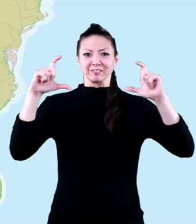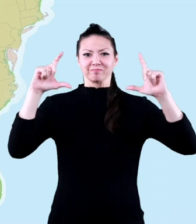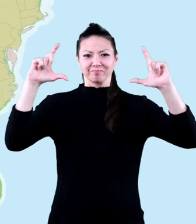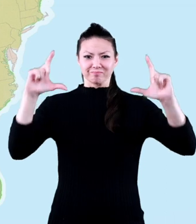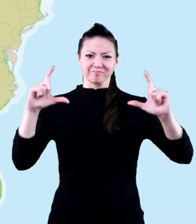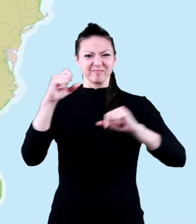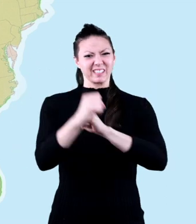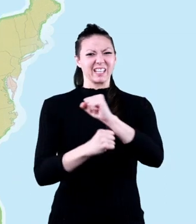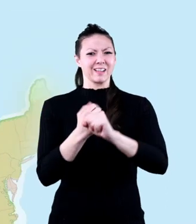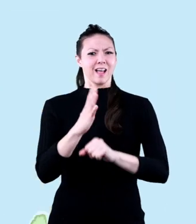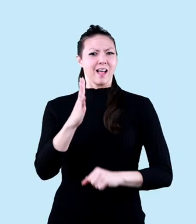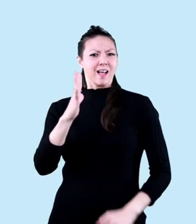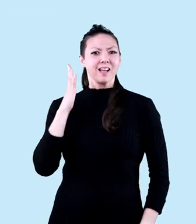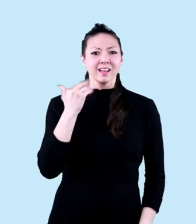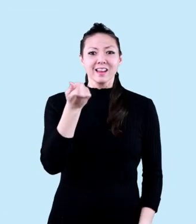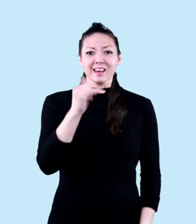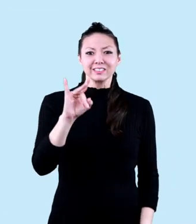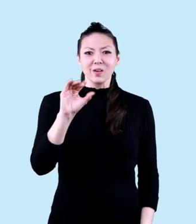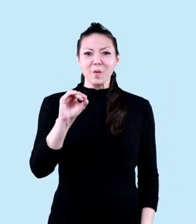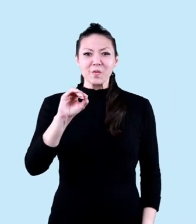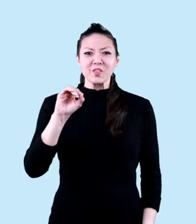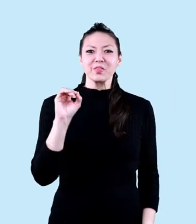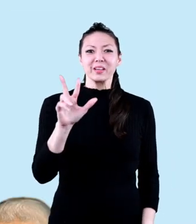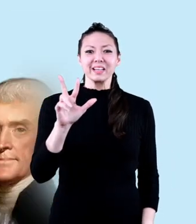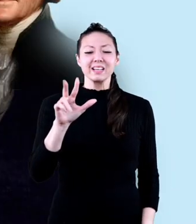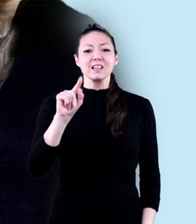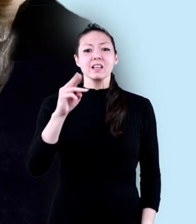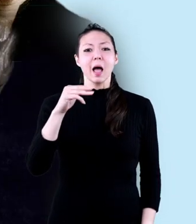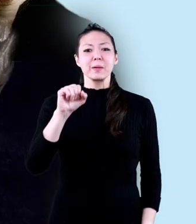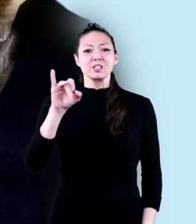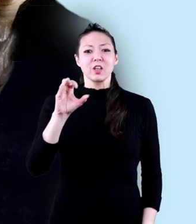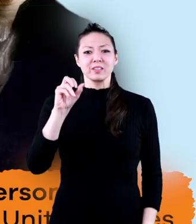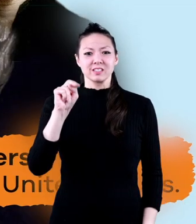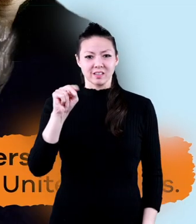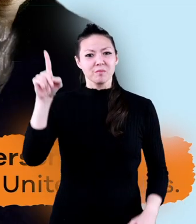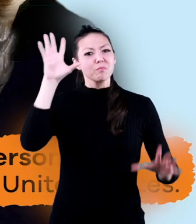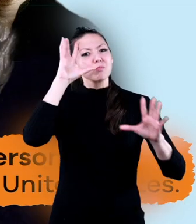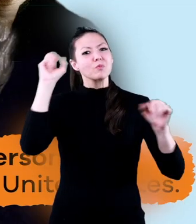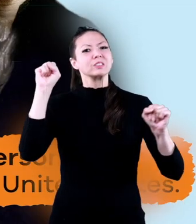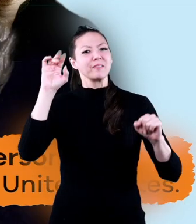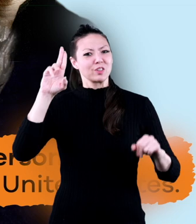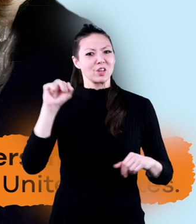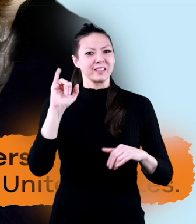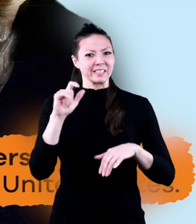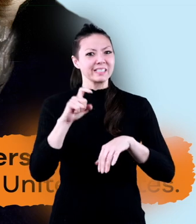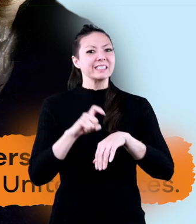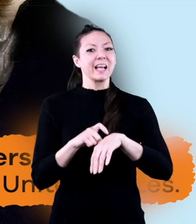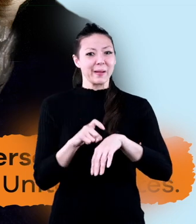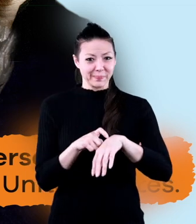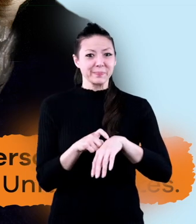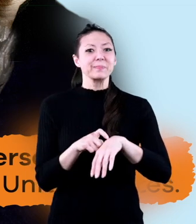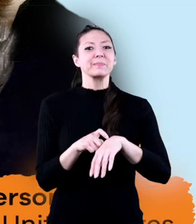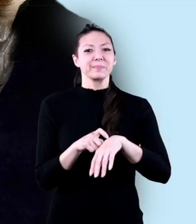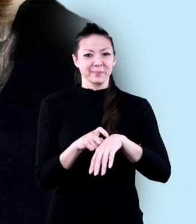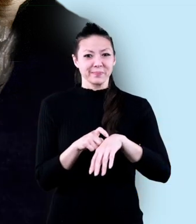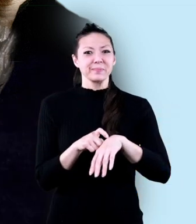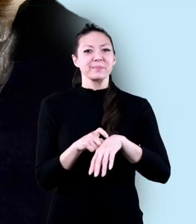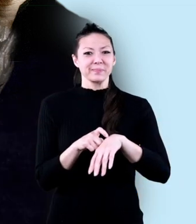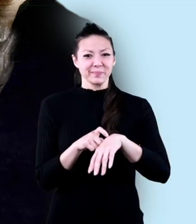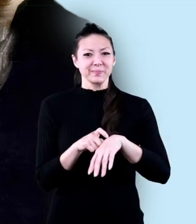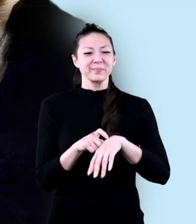Picture this. It is the year 1803. Thomas Jefferson is the President of the United States.